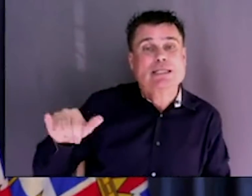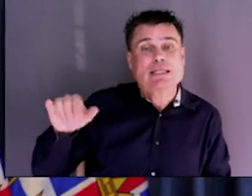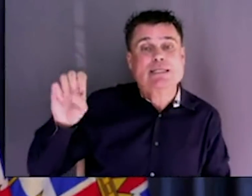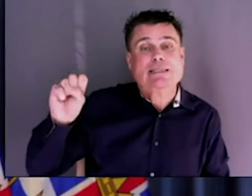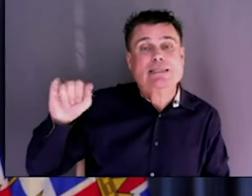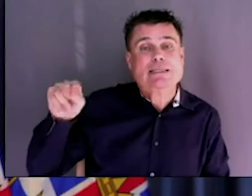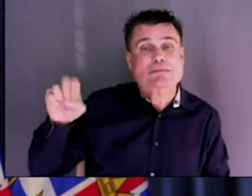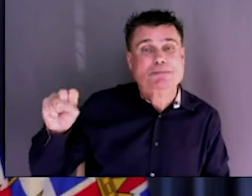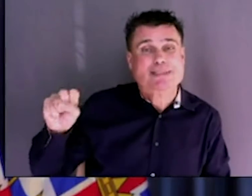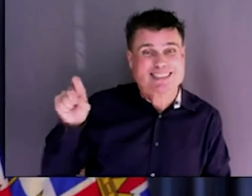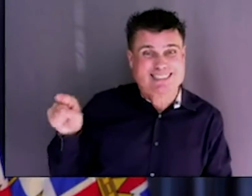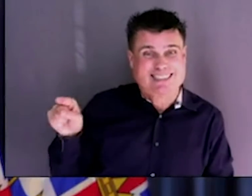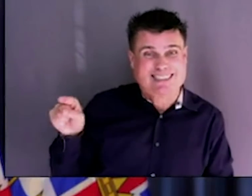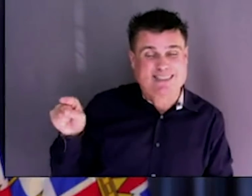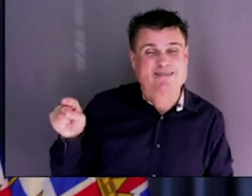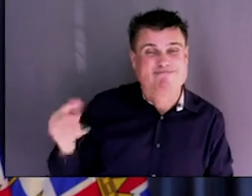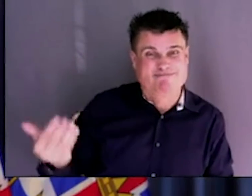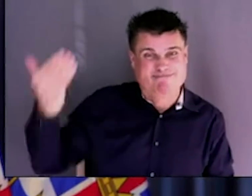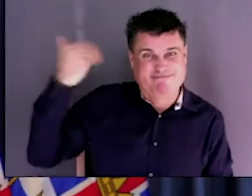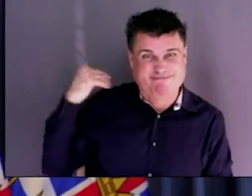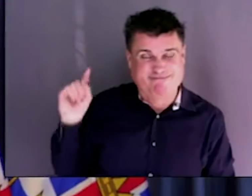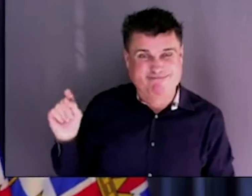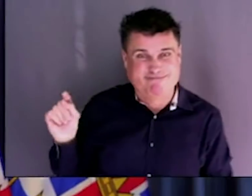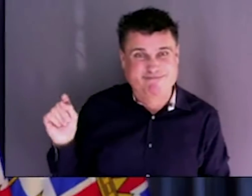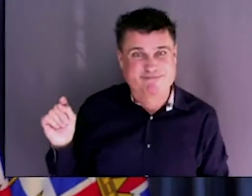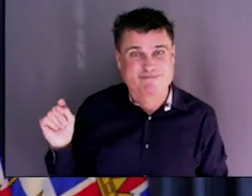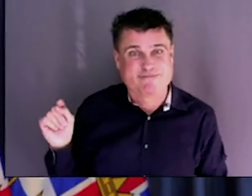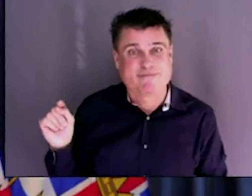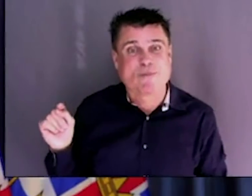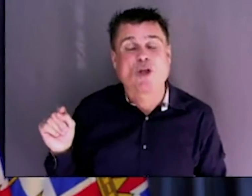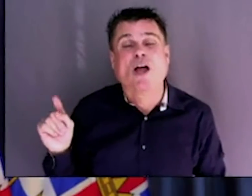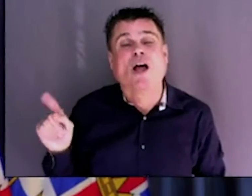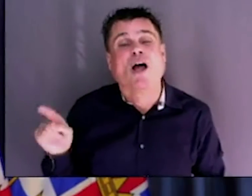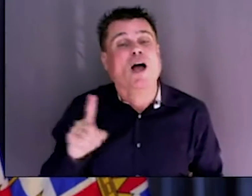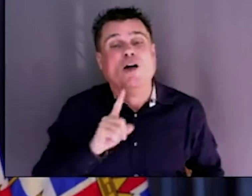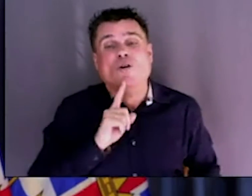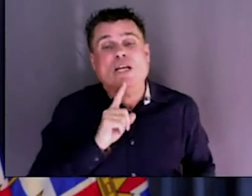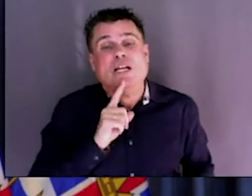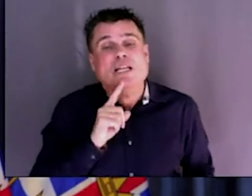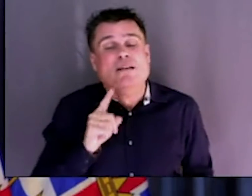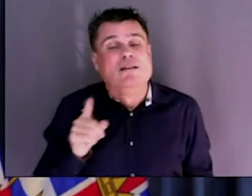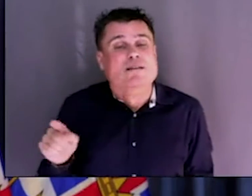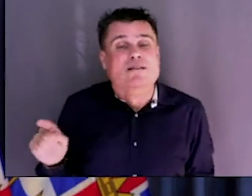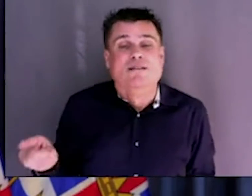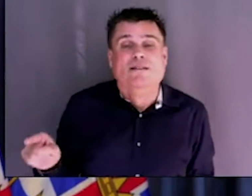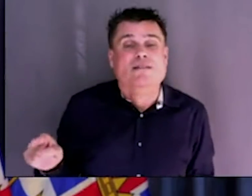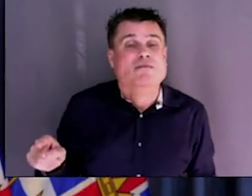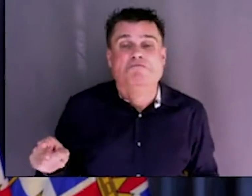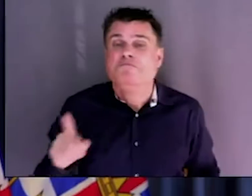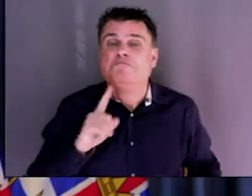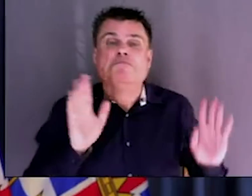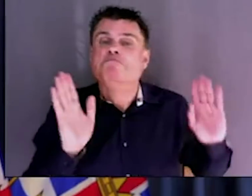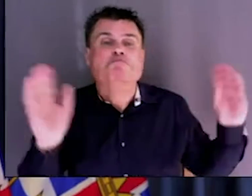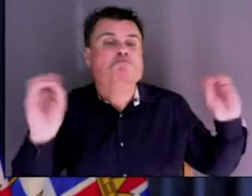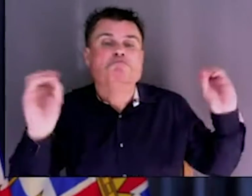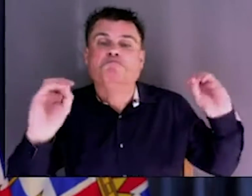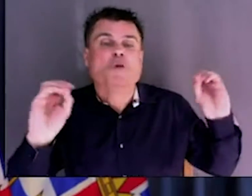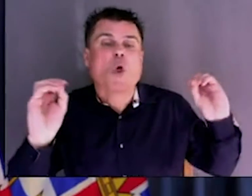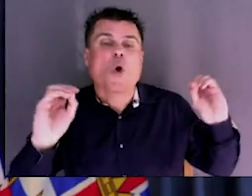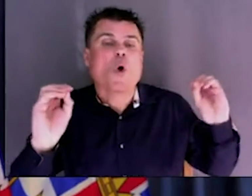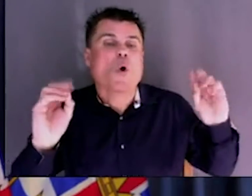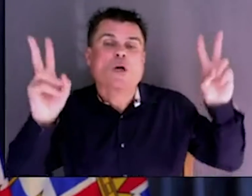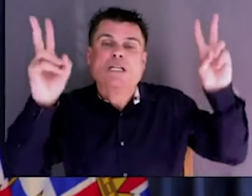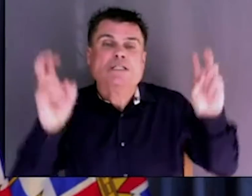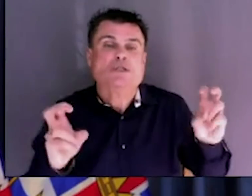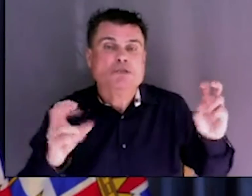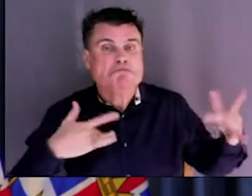and then that cloud was lifted with no real explanation as to why the cloud was there in the first place. I think that's a big problem with our special